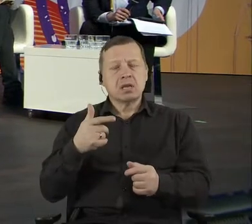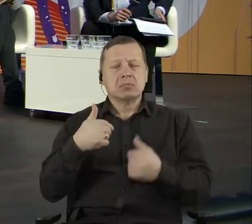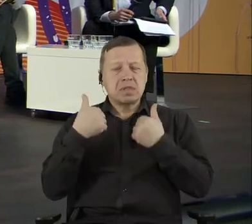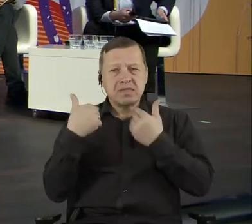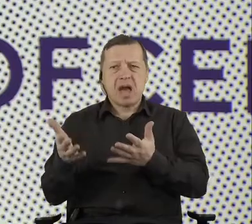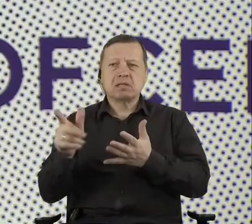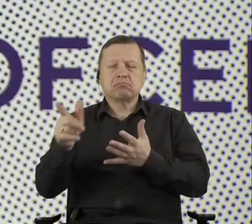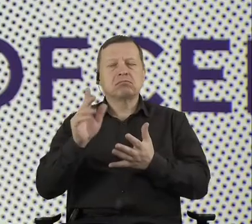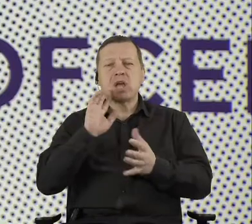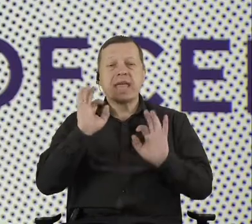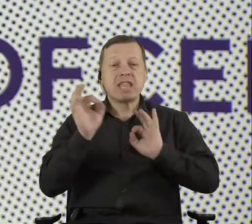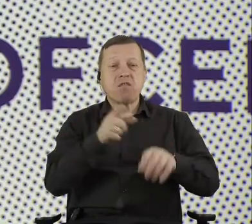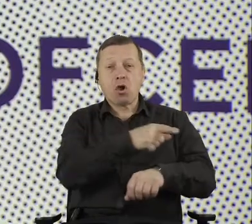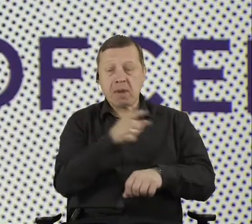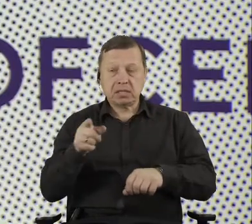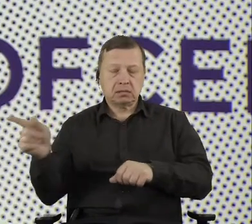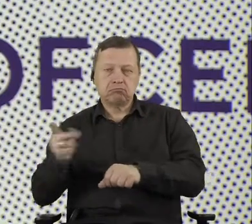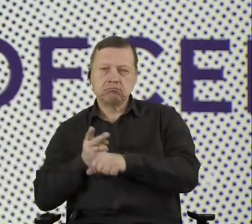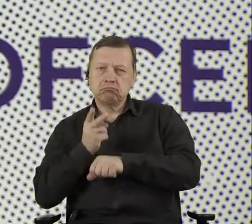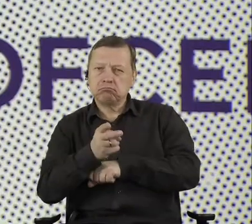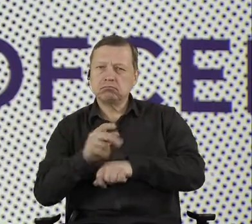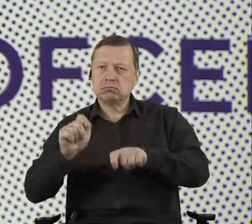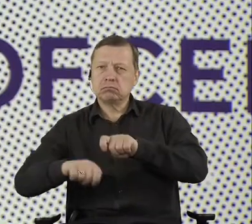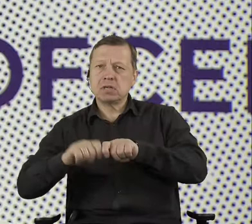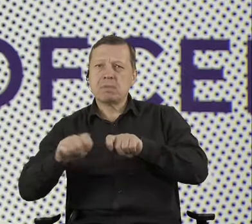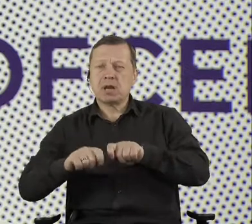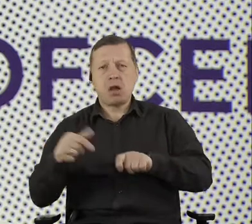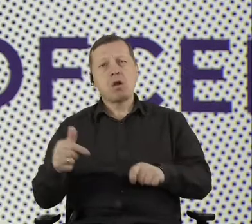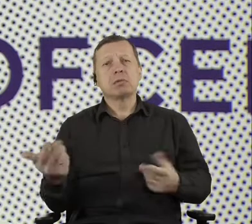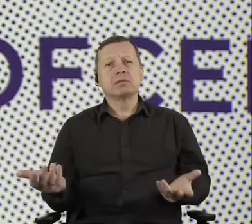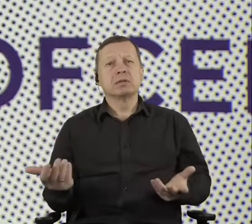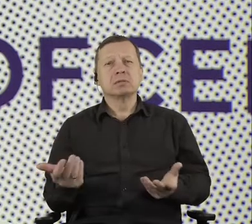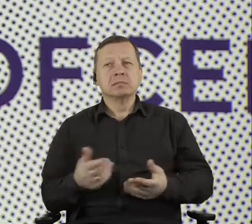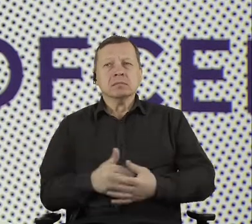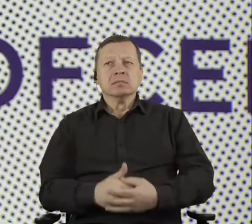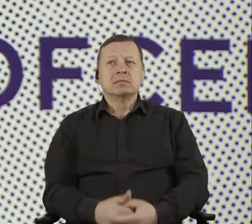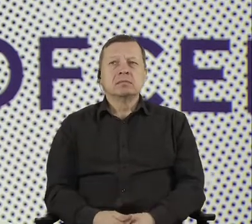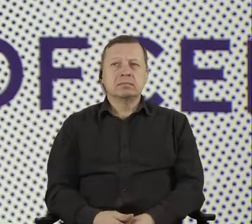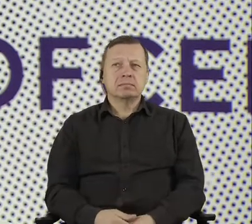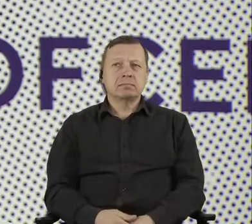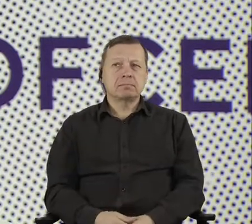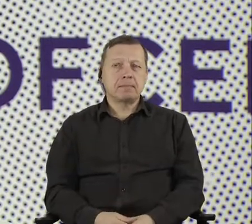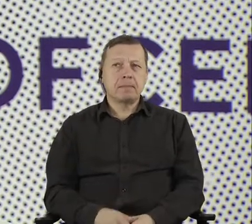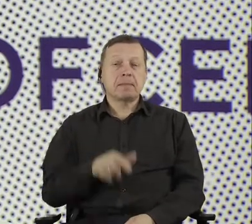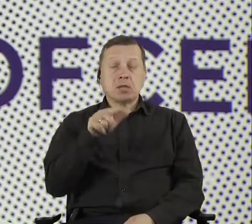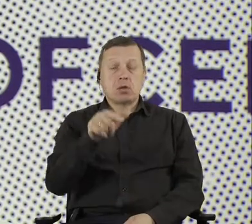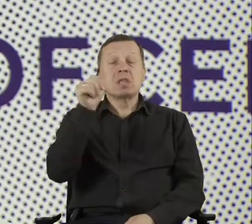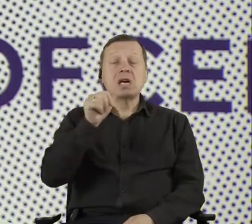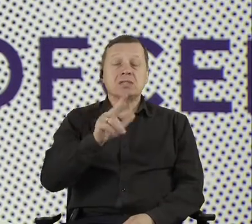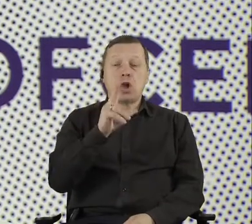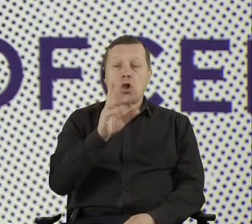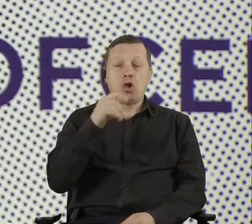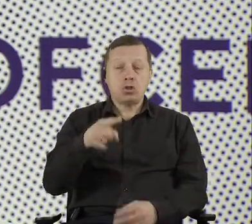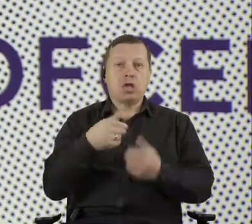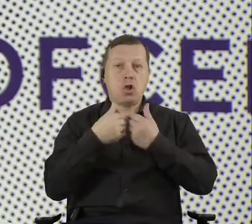electronic procurement system was deployed open source, it meant that through the API we could use